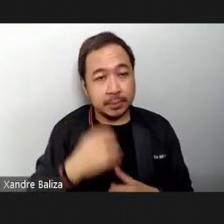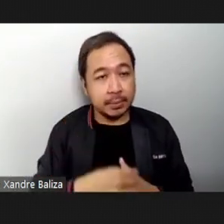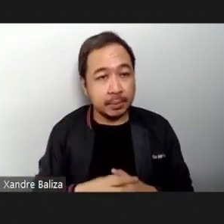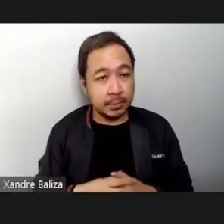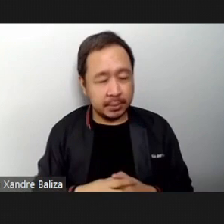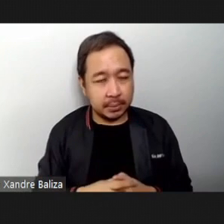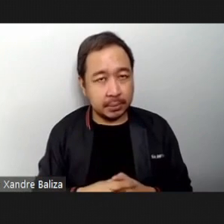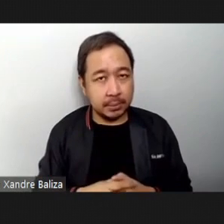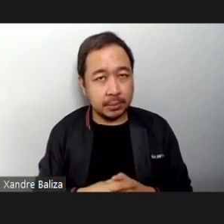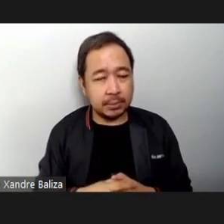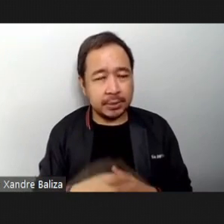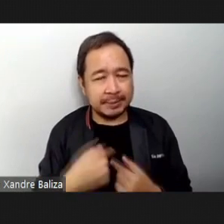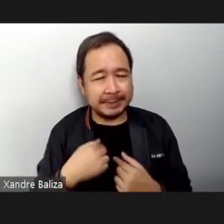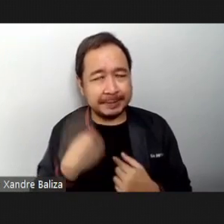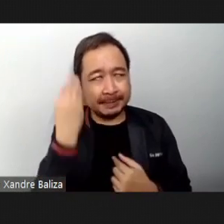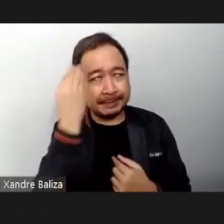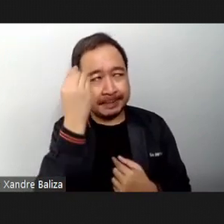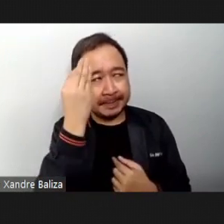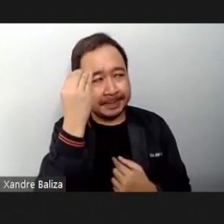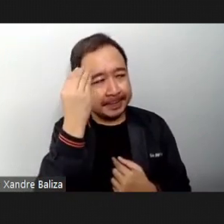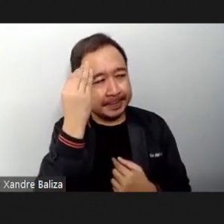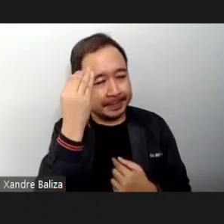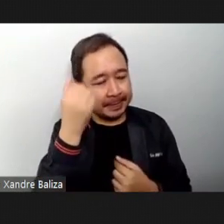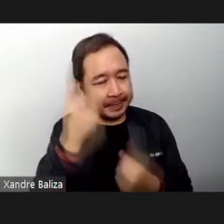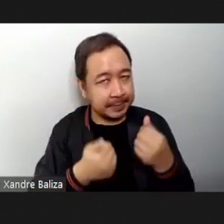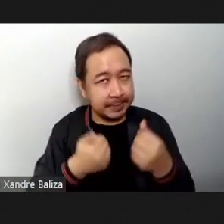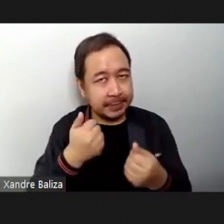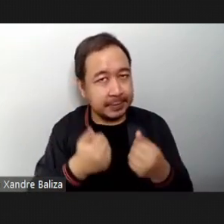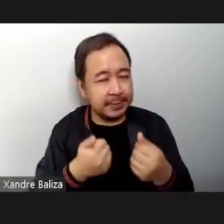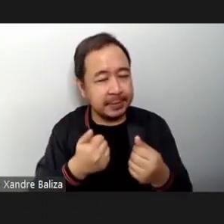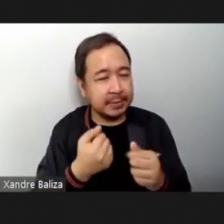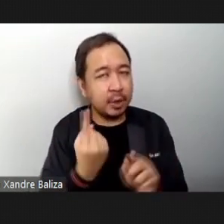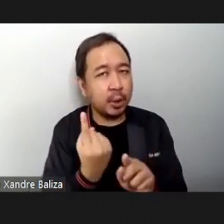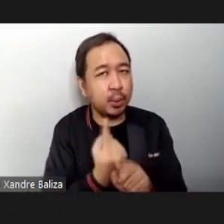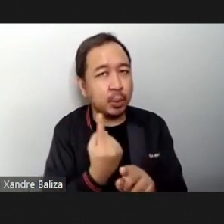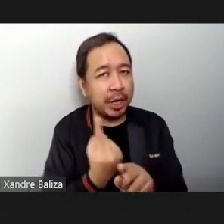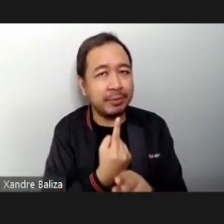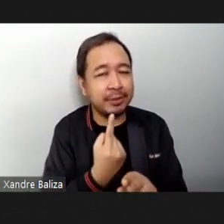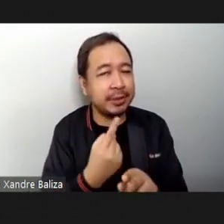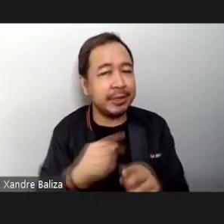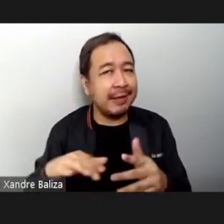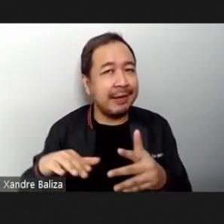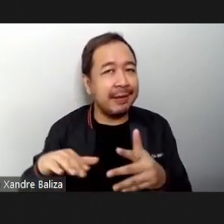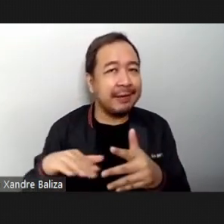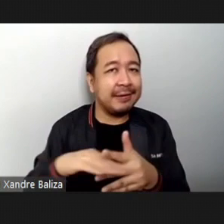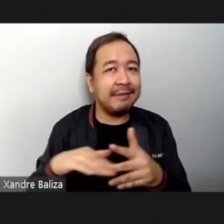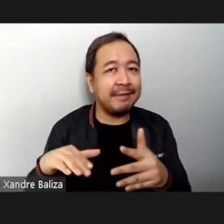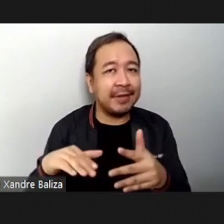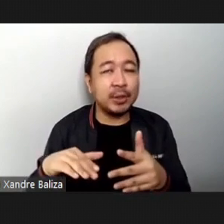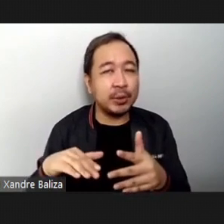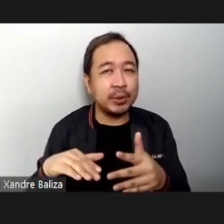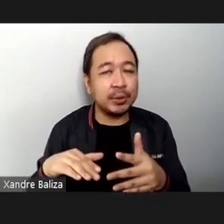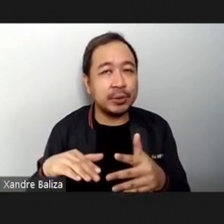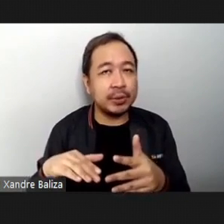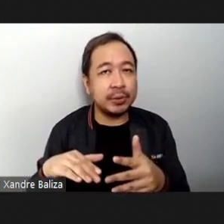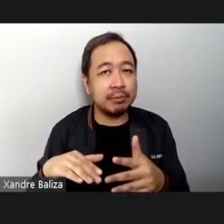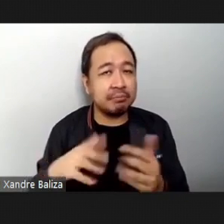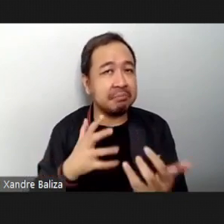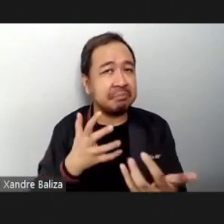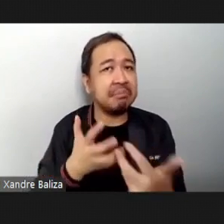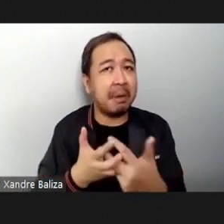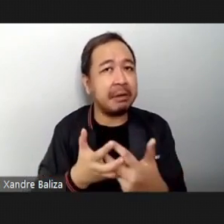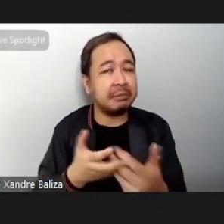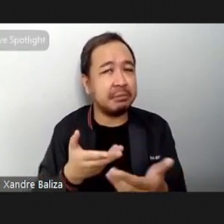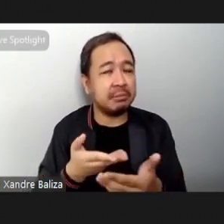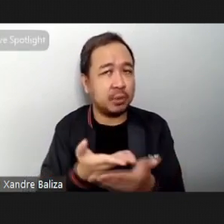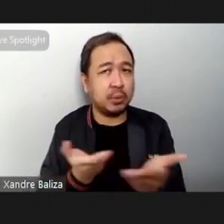Ano ba yung appropriate intervention for you Maybe I can say